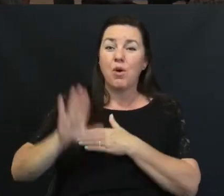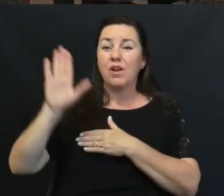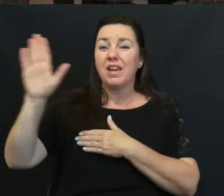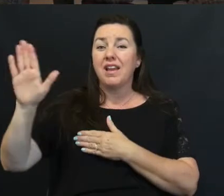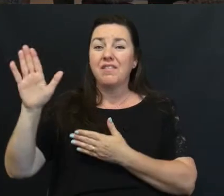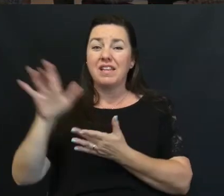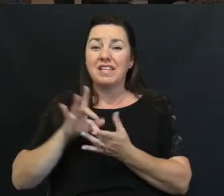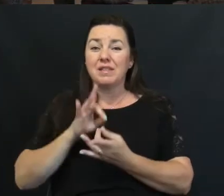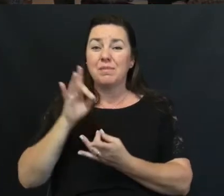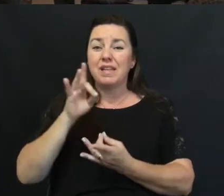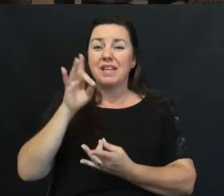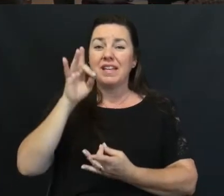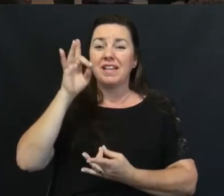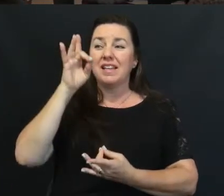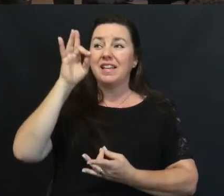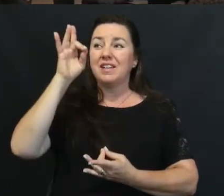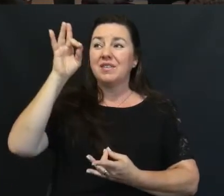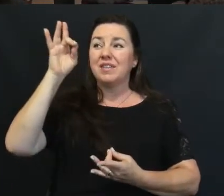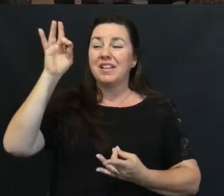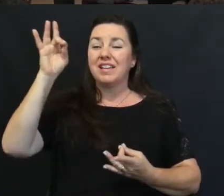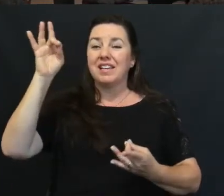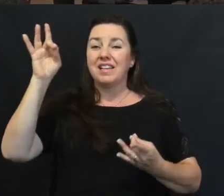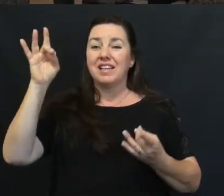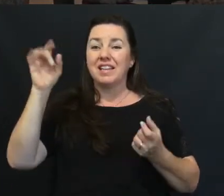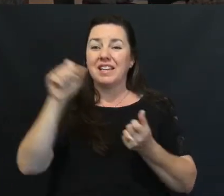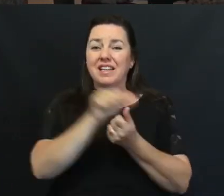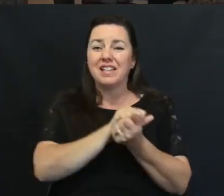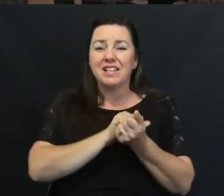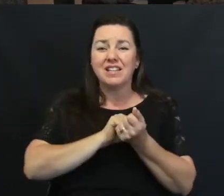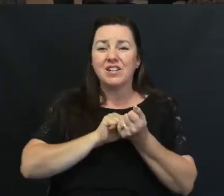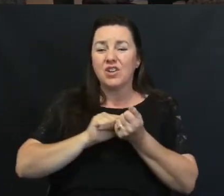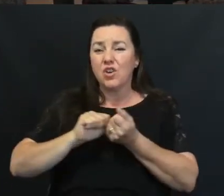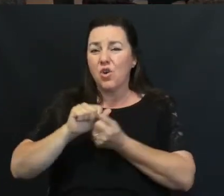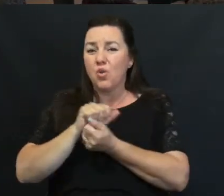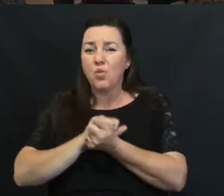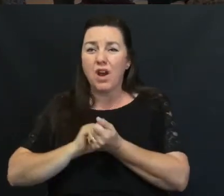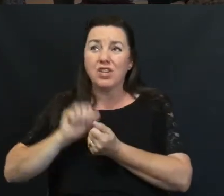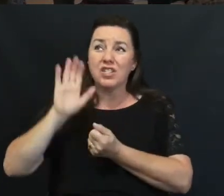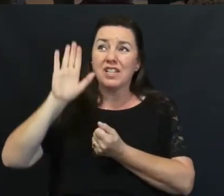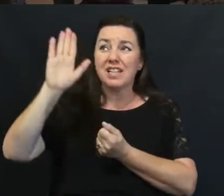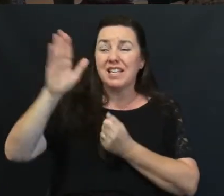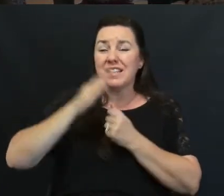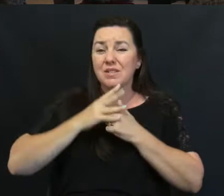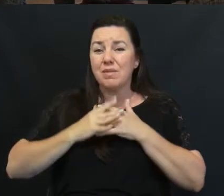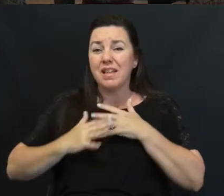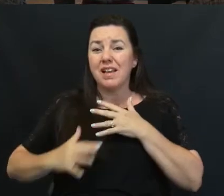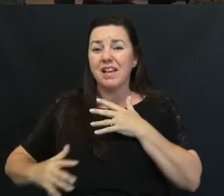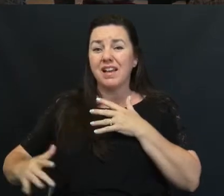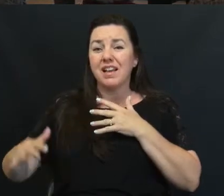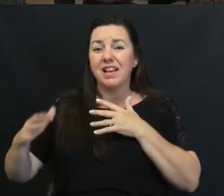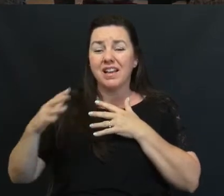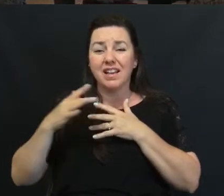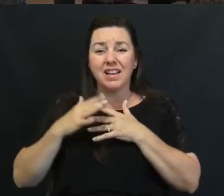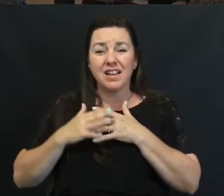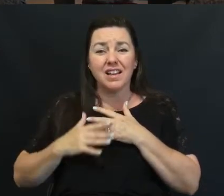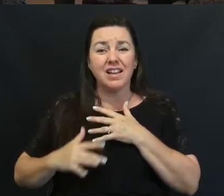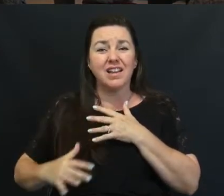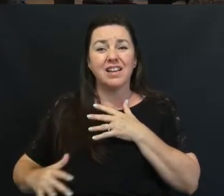Born of his spirit. Washed in his blood.